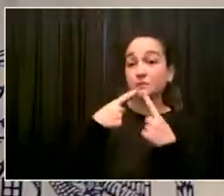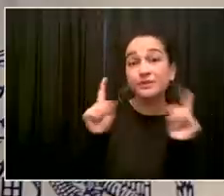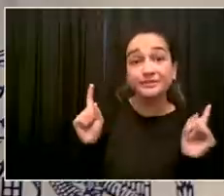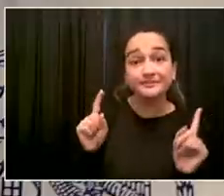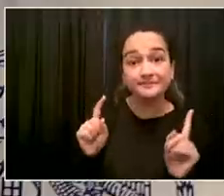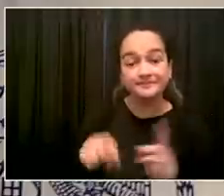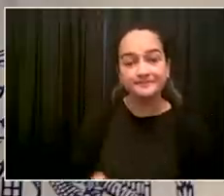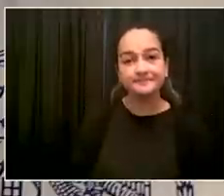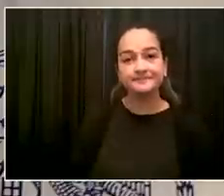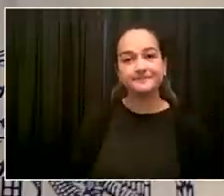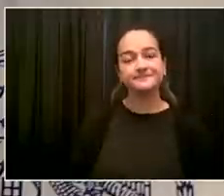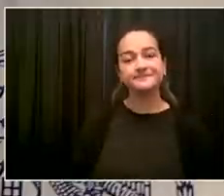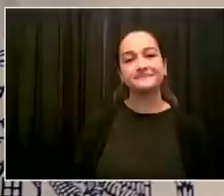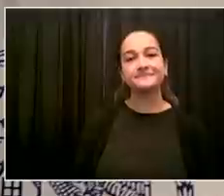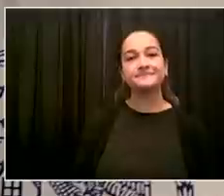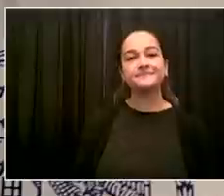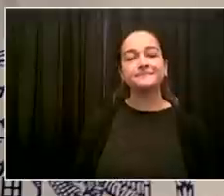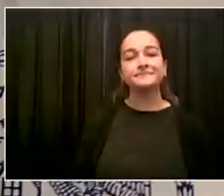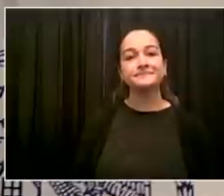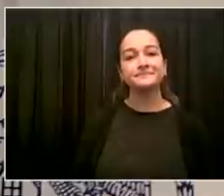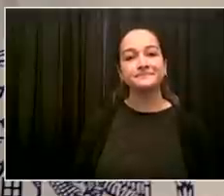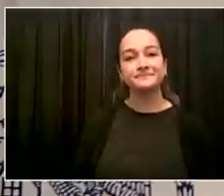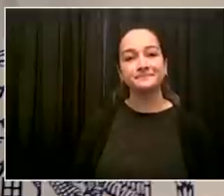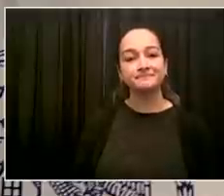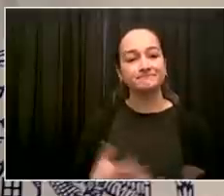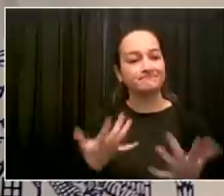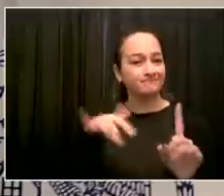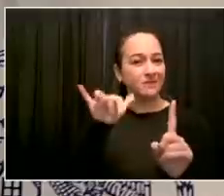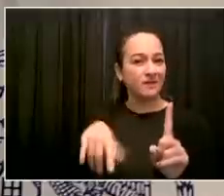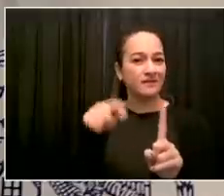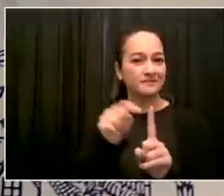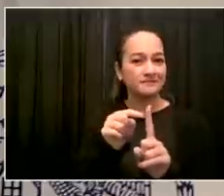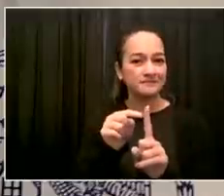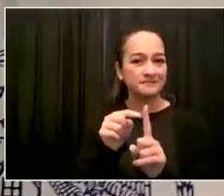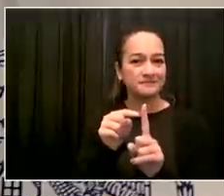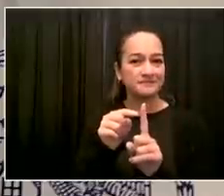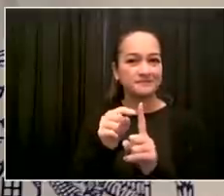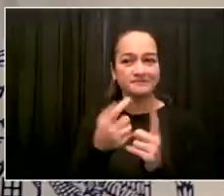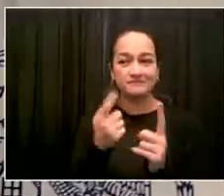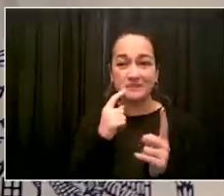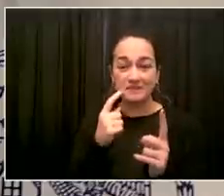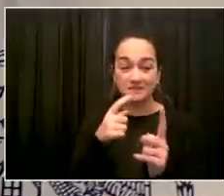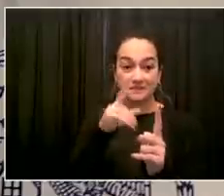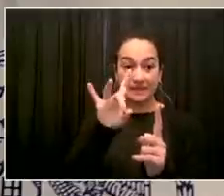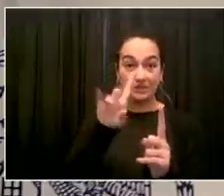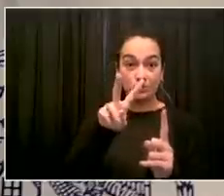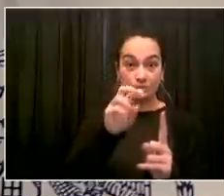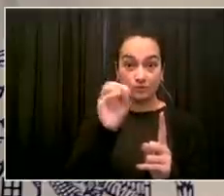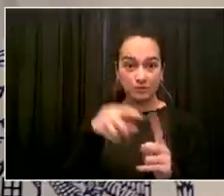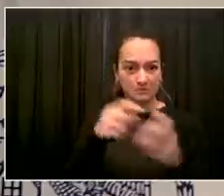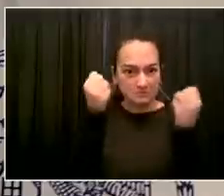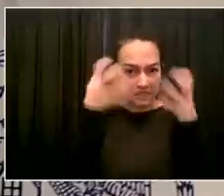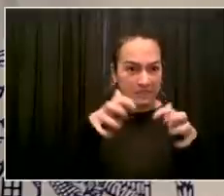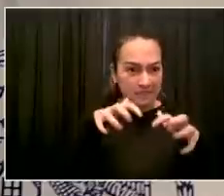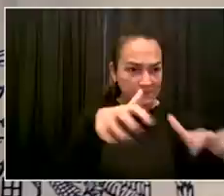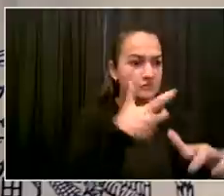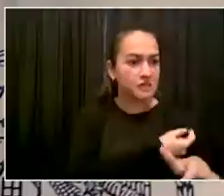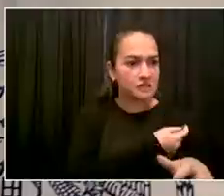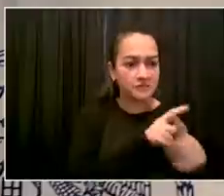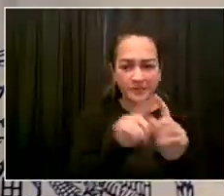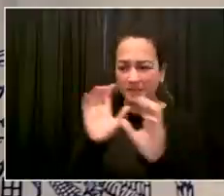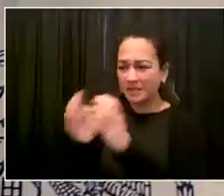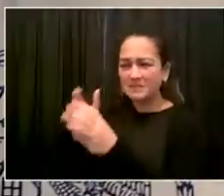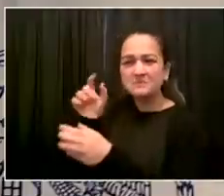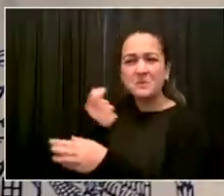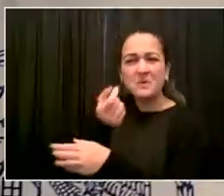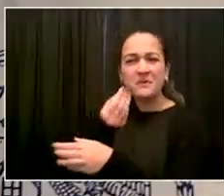think some people say that they are going to leave when this finally comes into